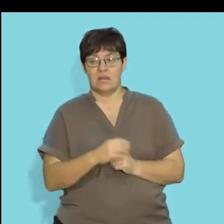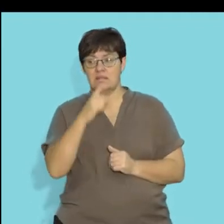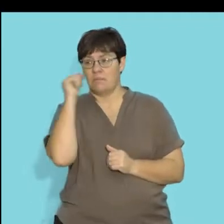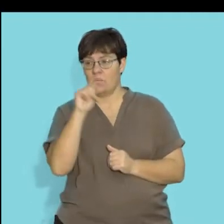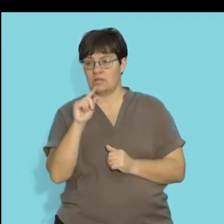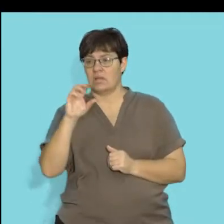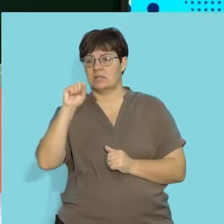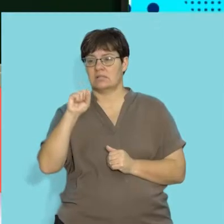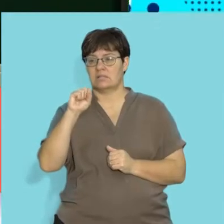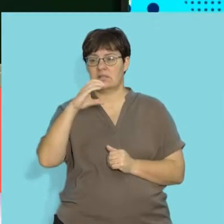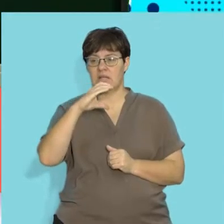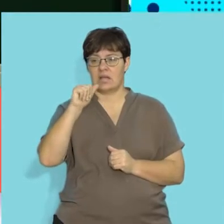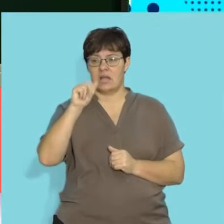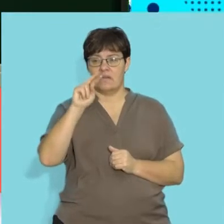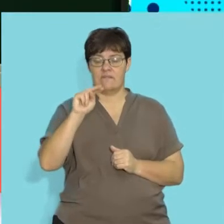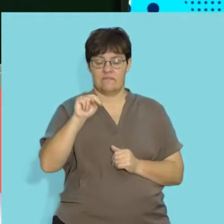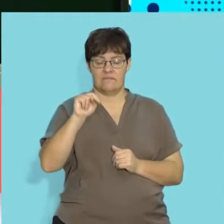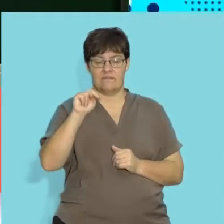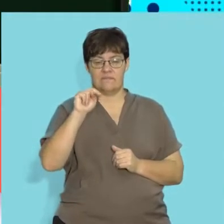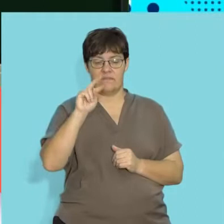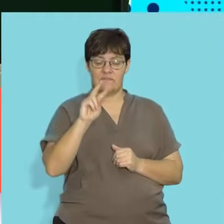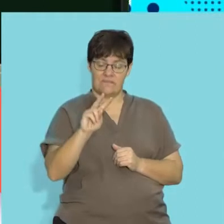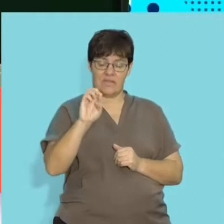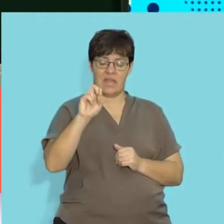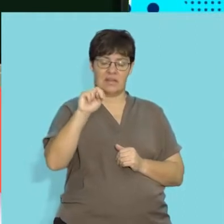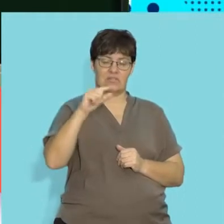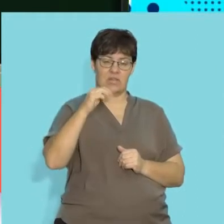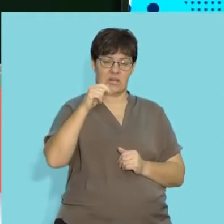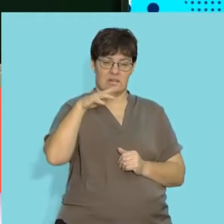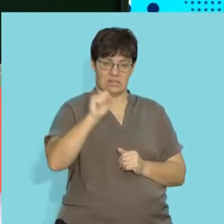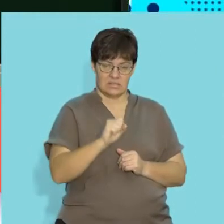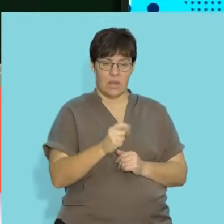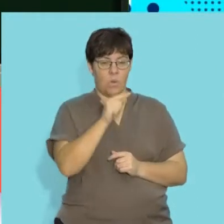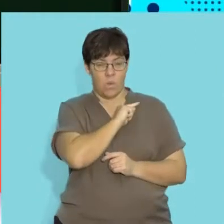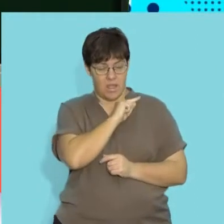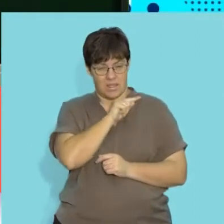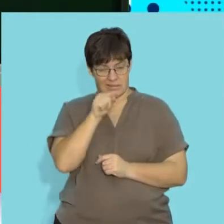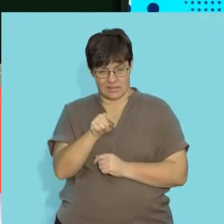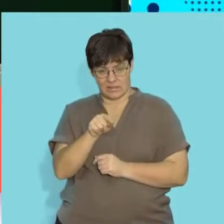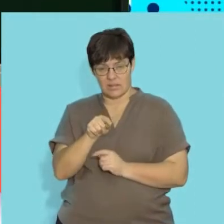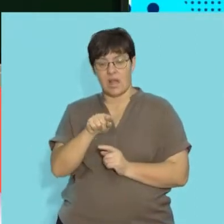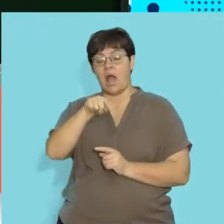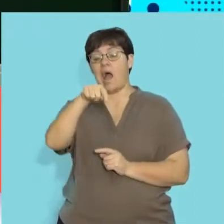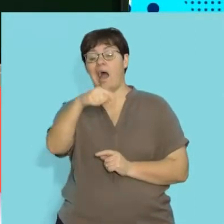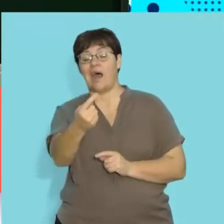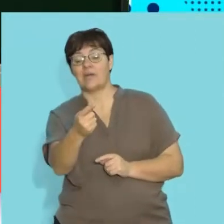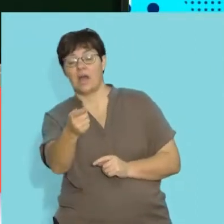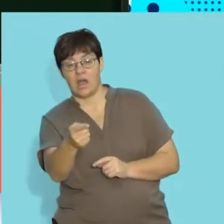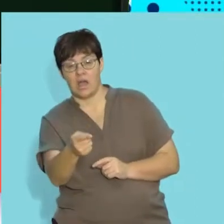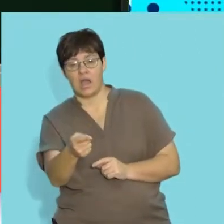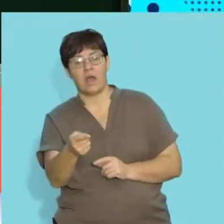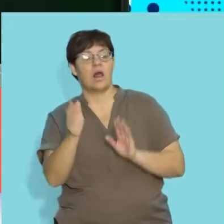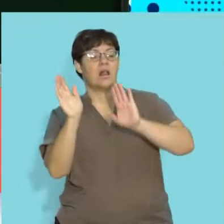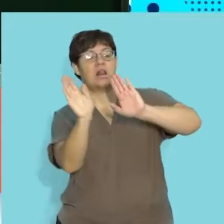scavengers. So, scavengers are generally those individuals or organisms that feed off other organisms